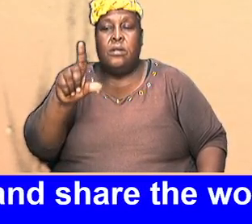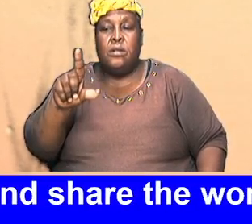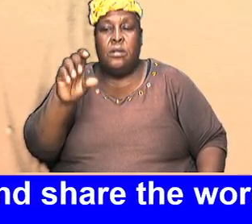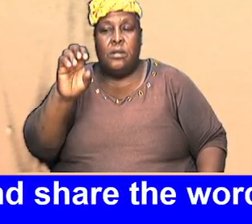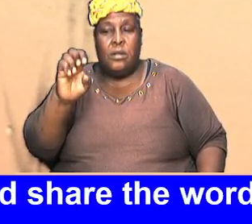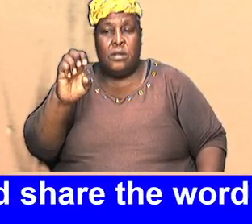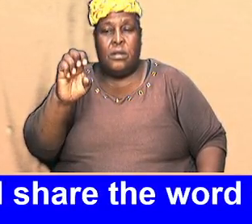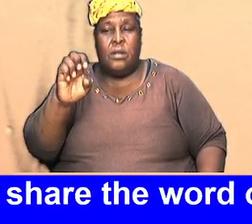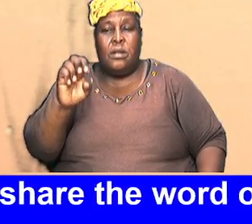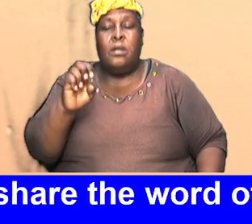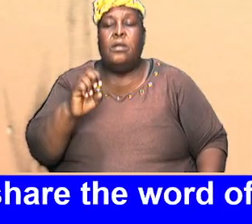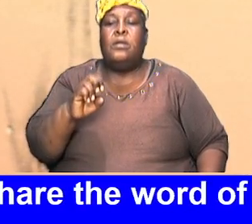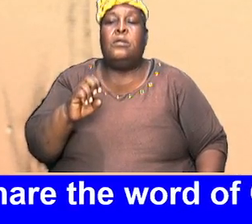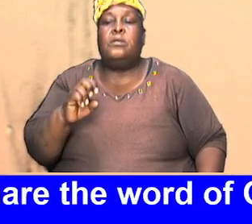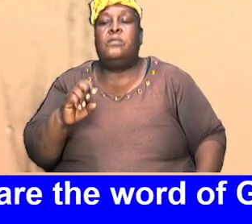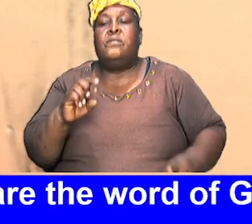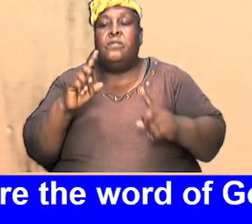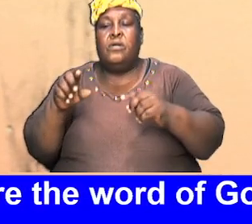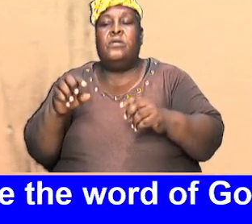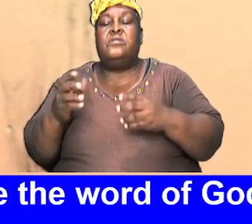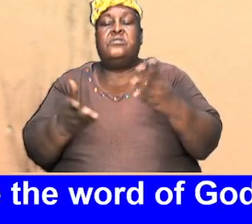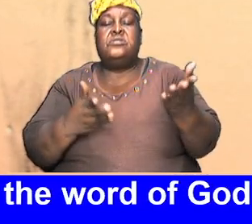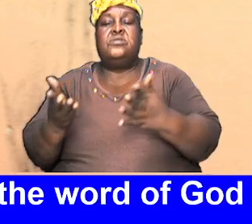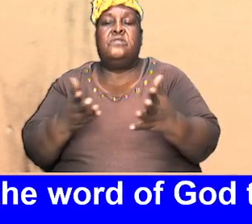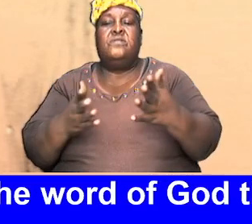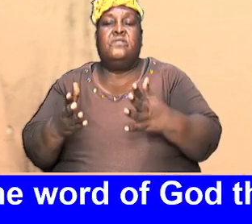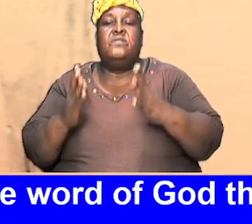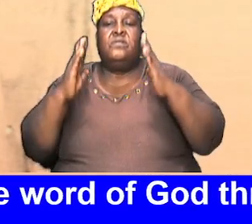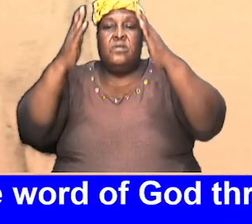the convocation for Bishop